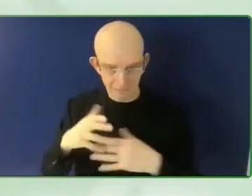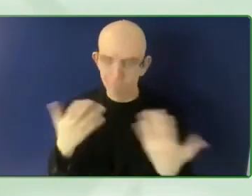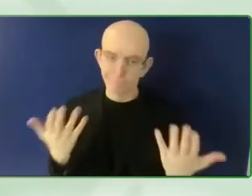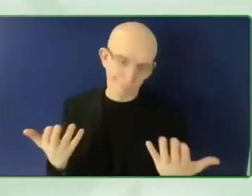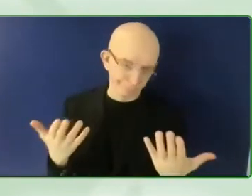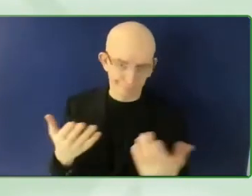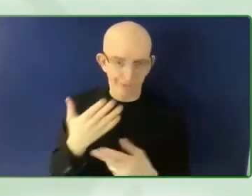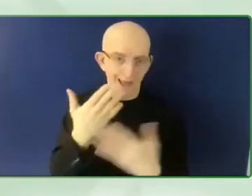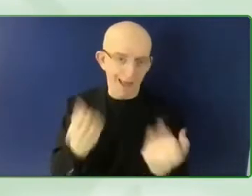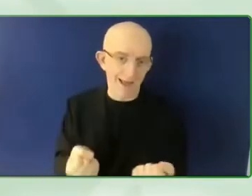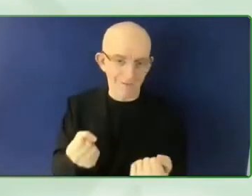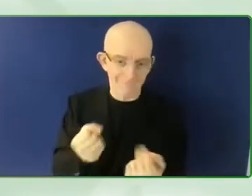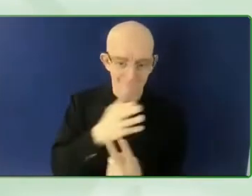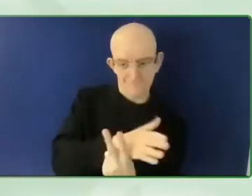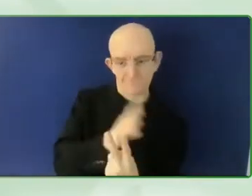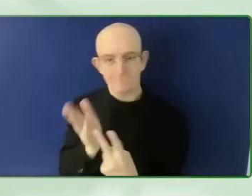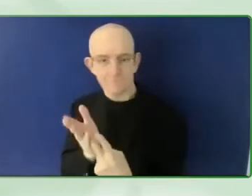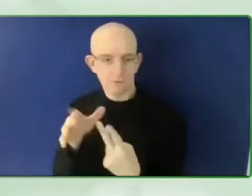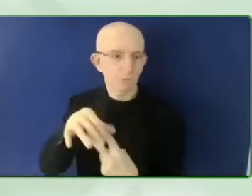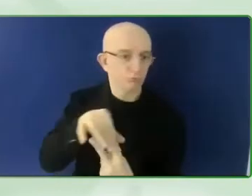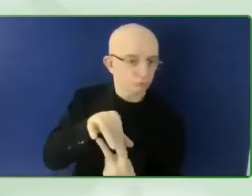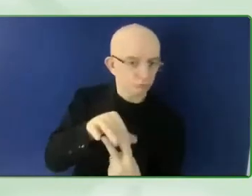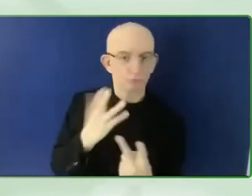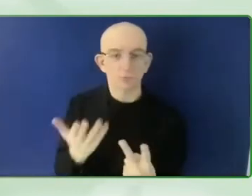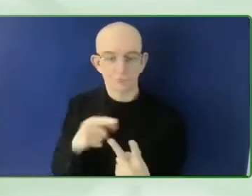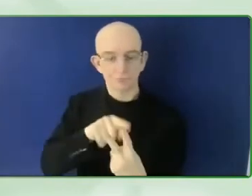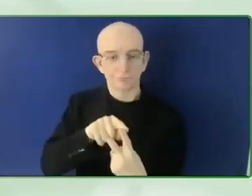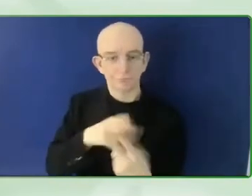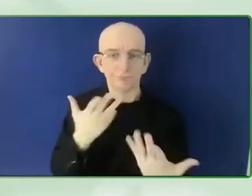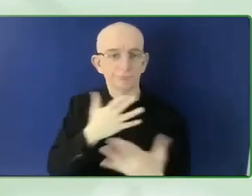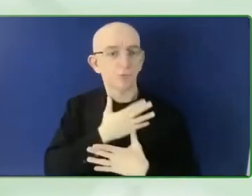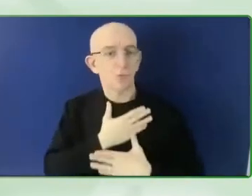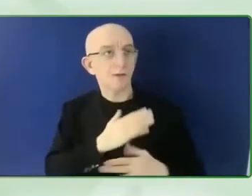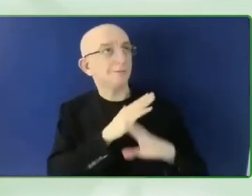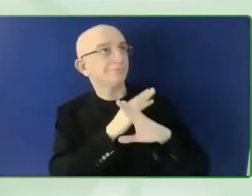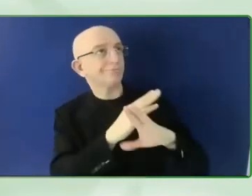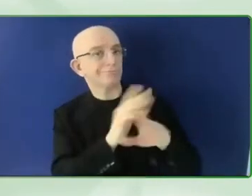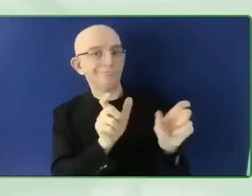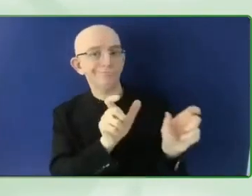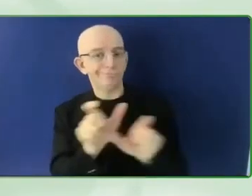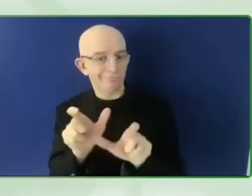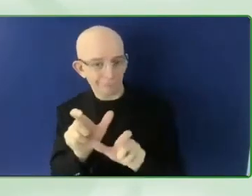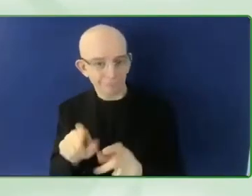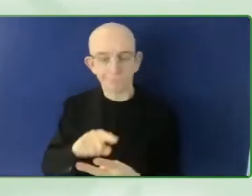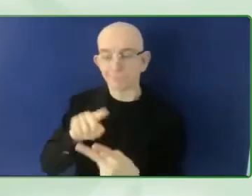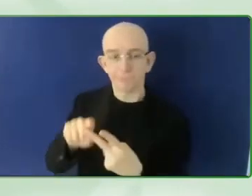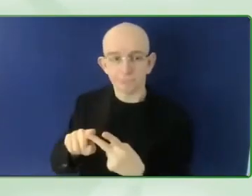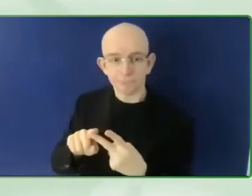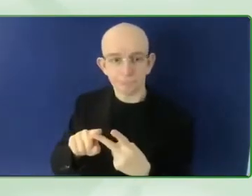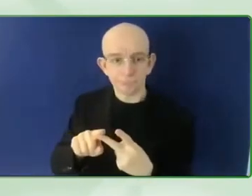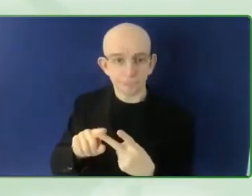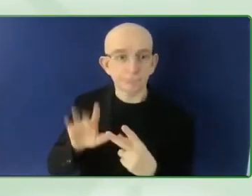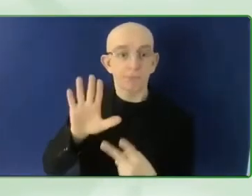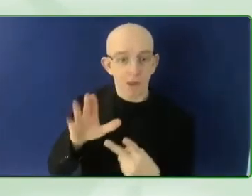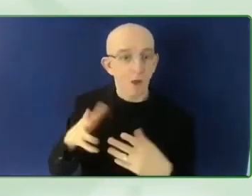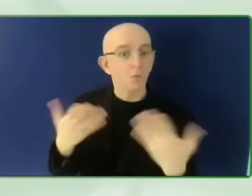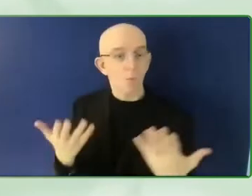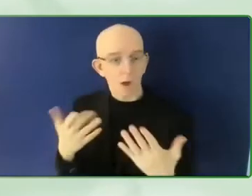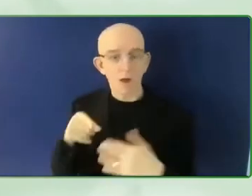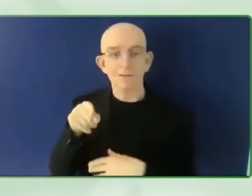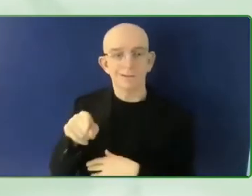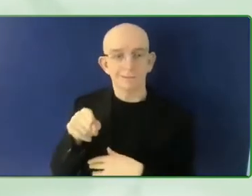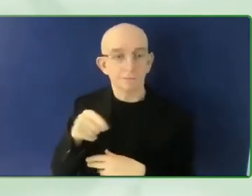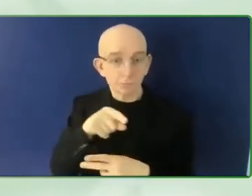other hand, there's the dealing with the different damage that